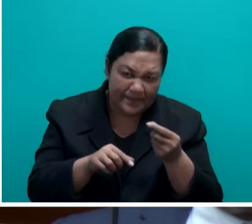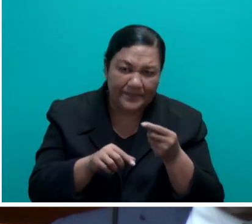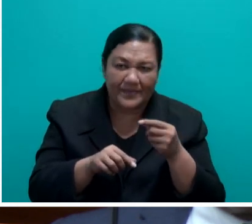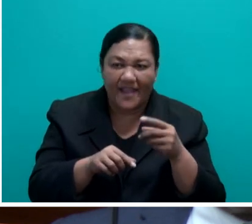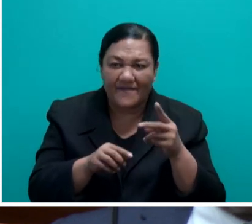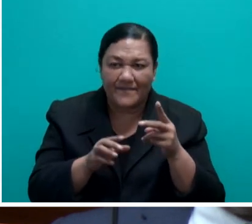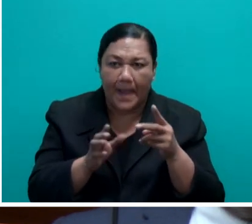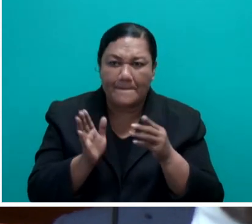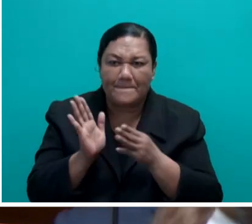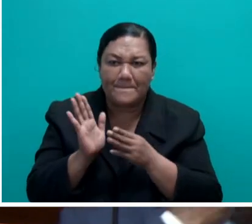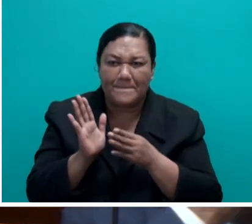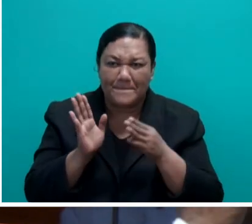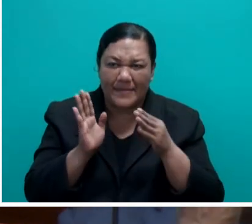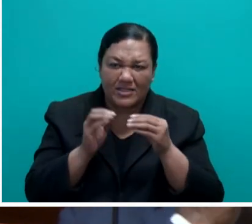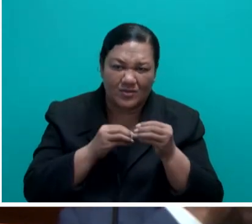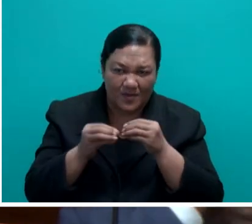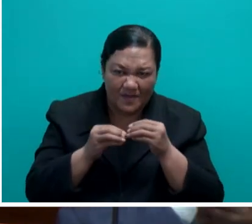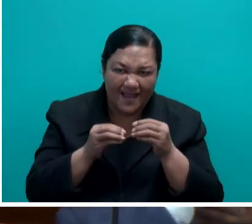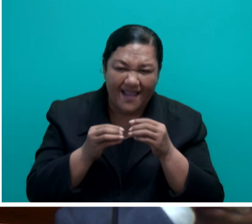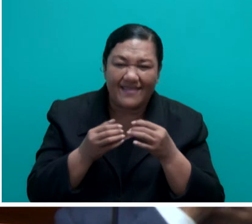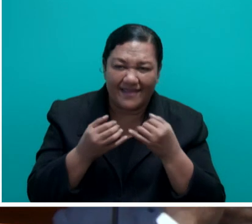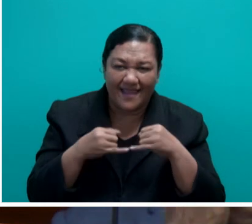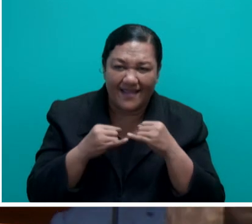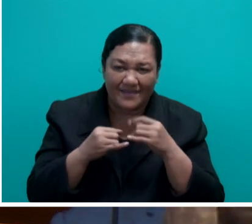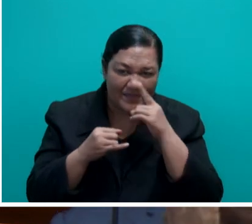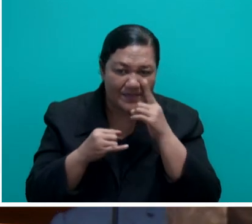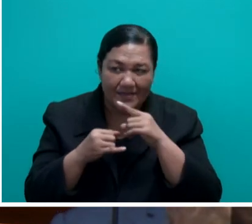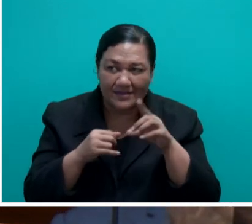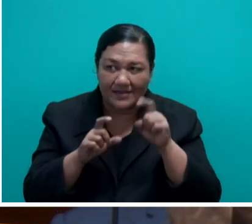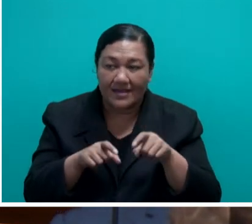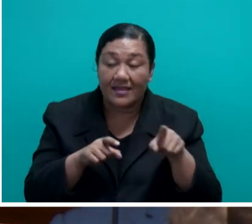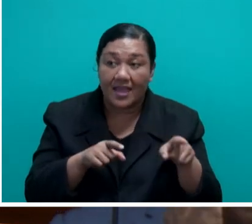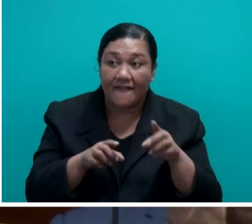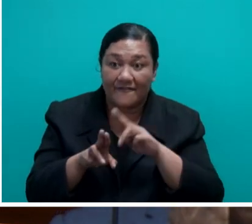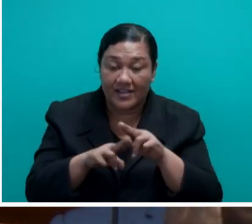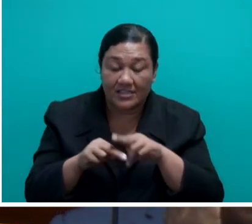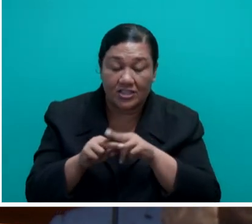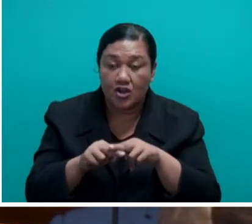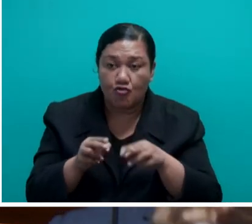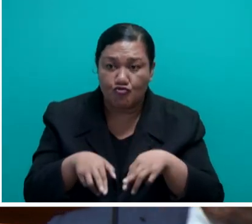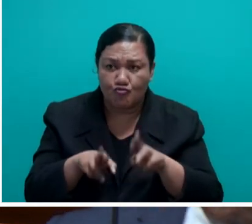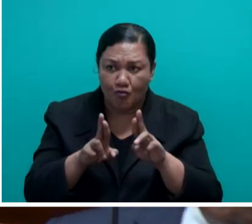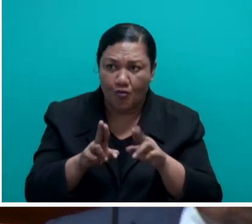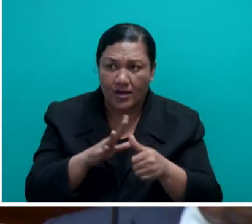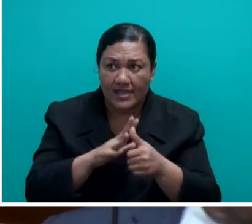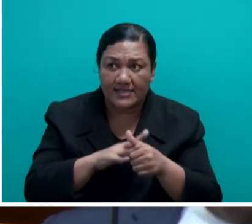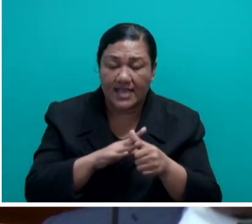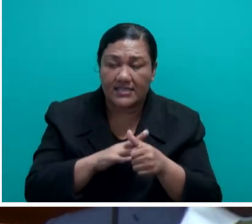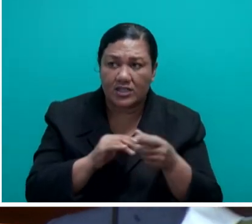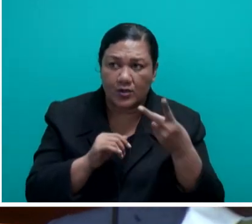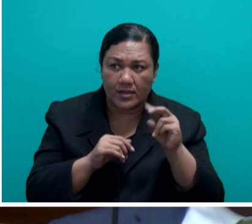The last road upgrade at Waliwonga settlement was done by Fiji Roads Authority at the Community Access Fund in 2015.